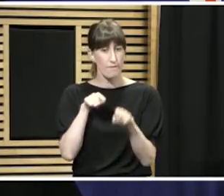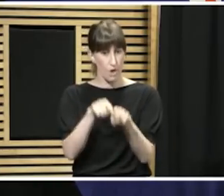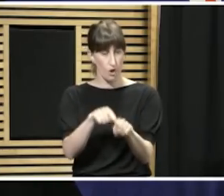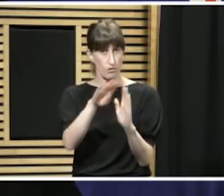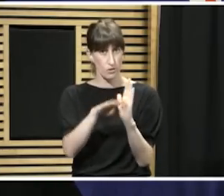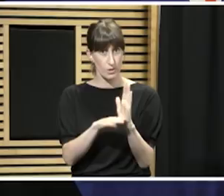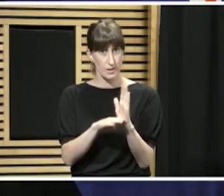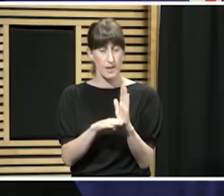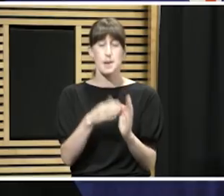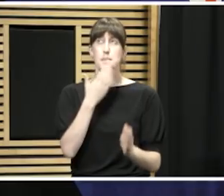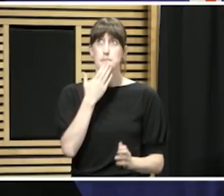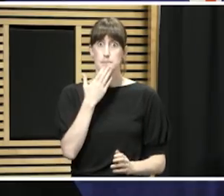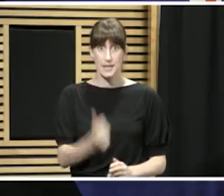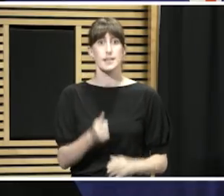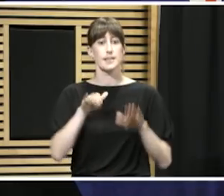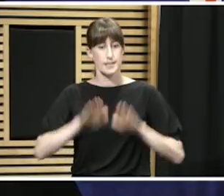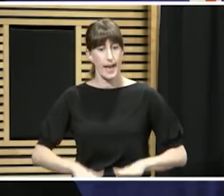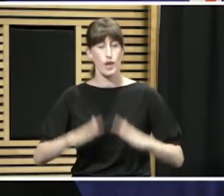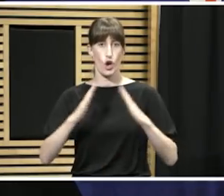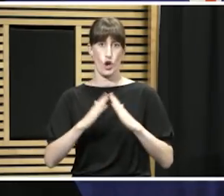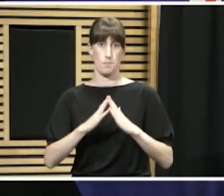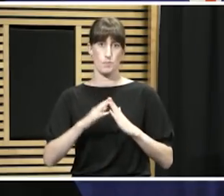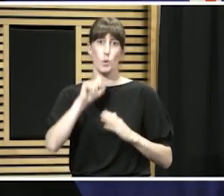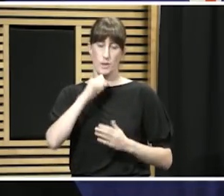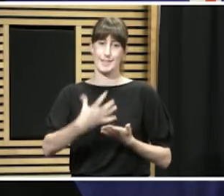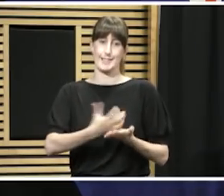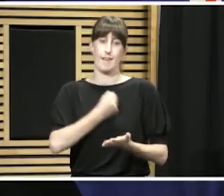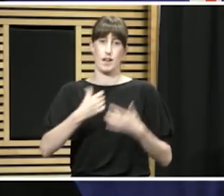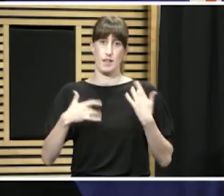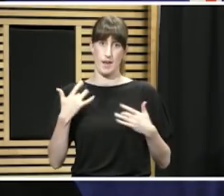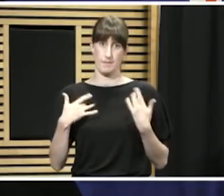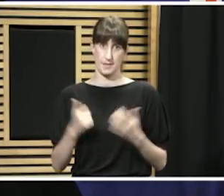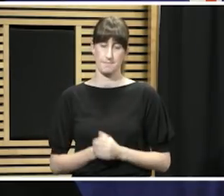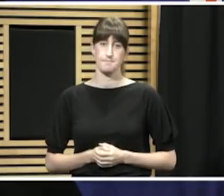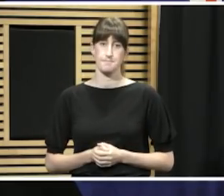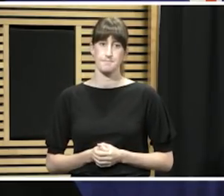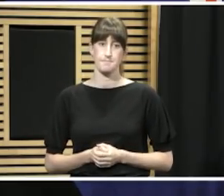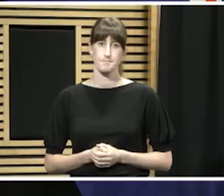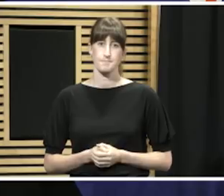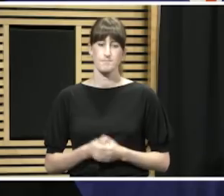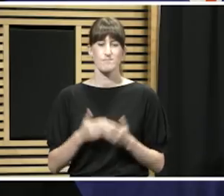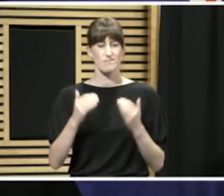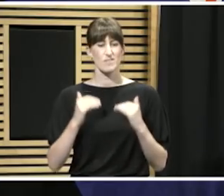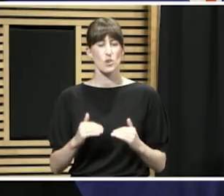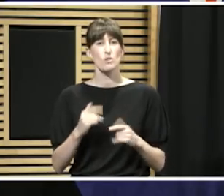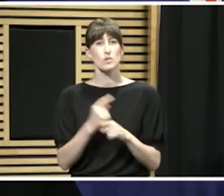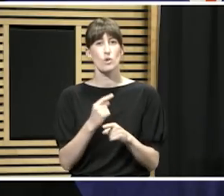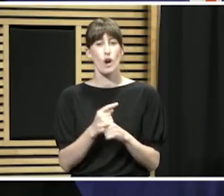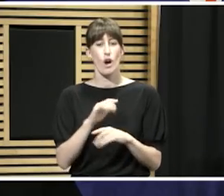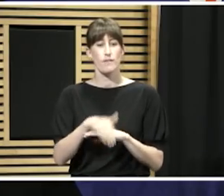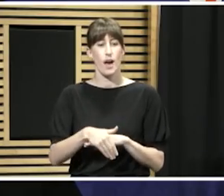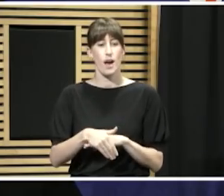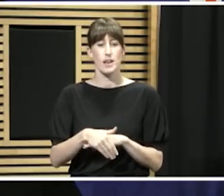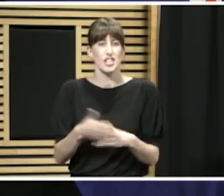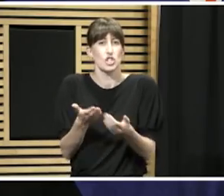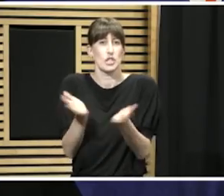Stay home saves lives. I also want to talk about how things are impacting on policing in